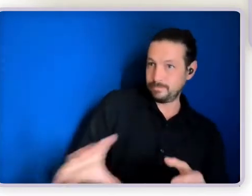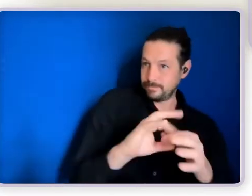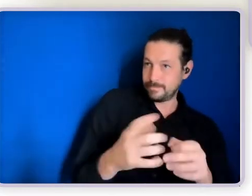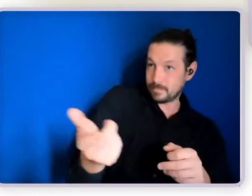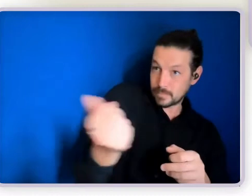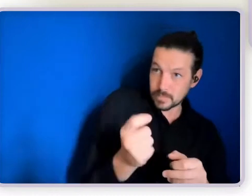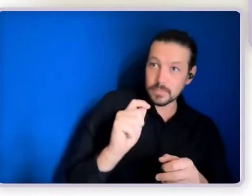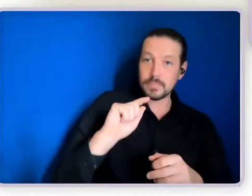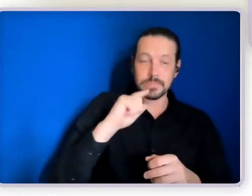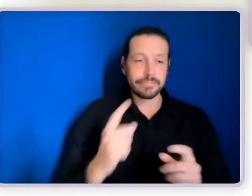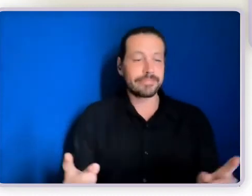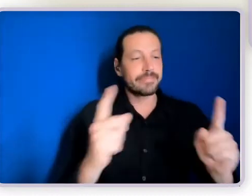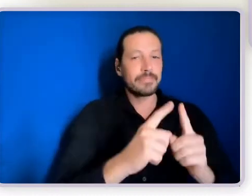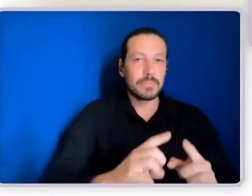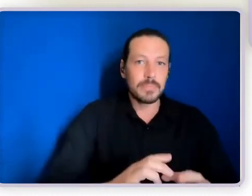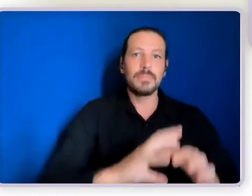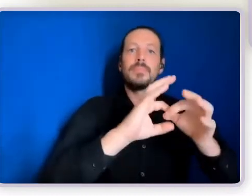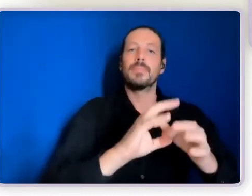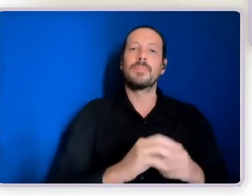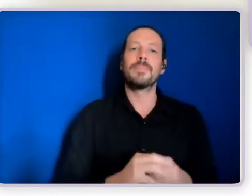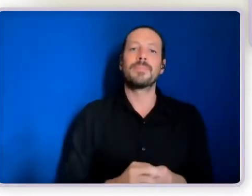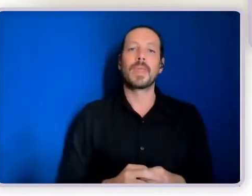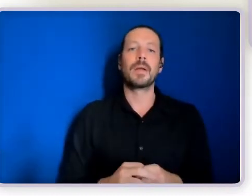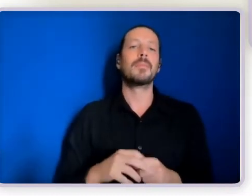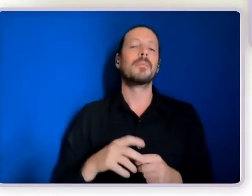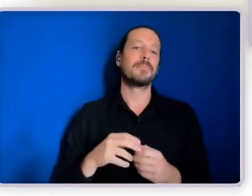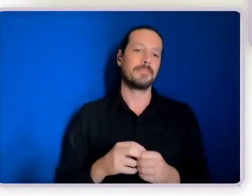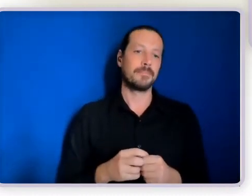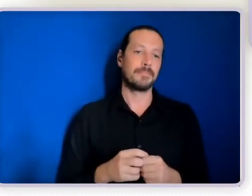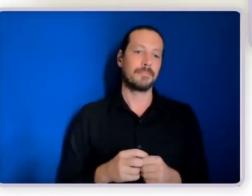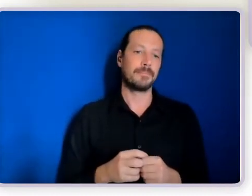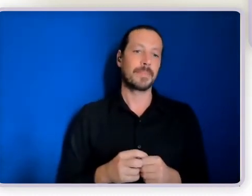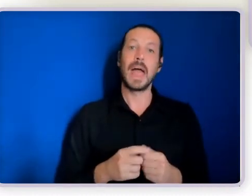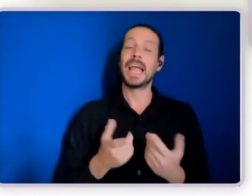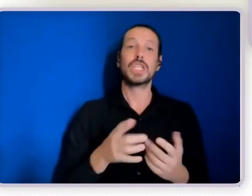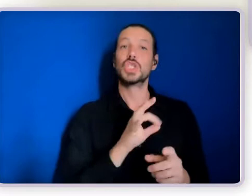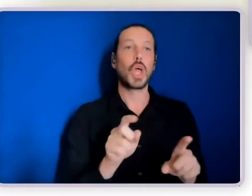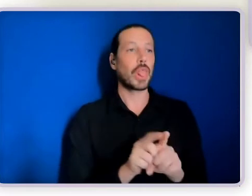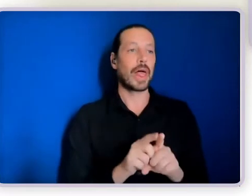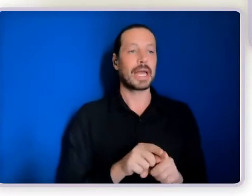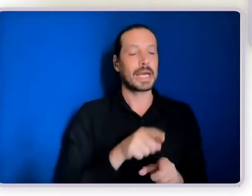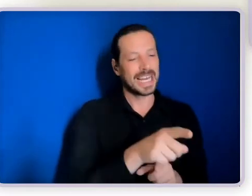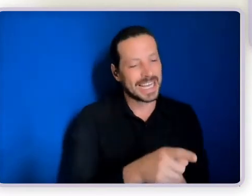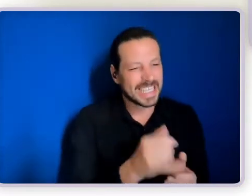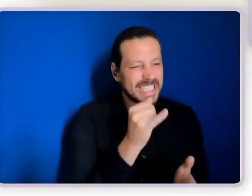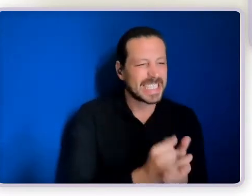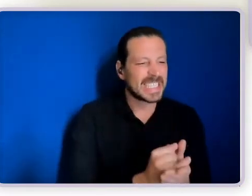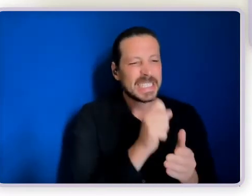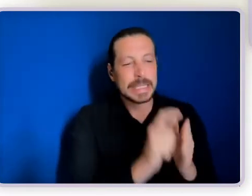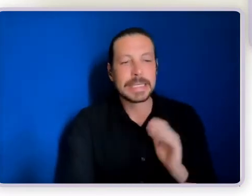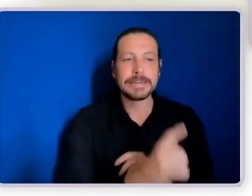individual that are unpaid. They're not a way to fix people or focus on deficits. That's not the